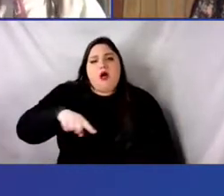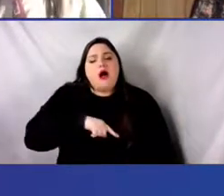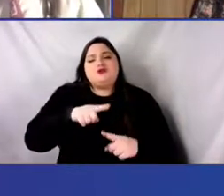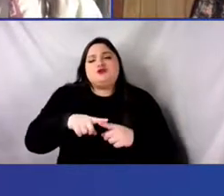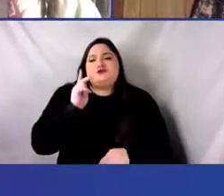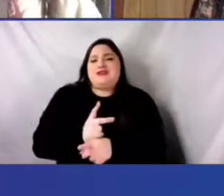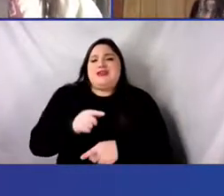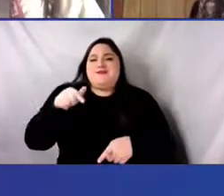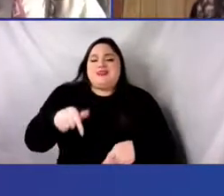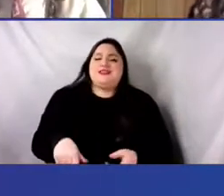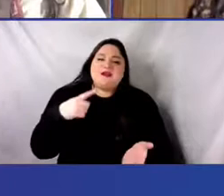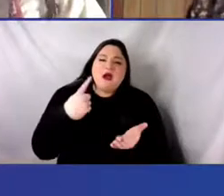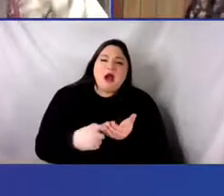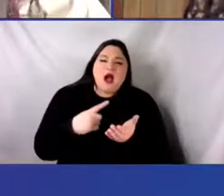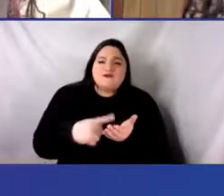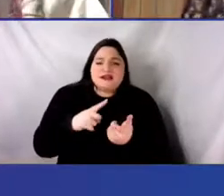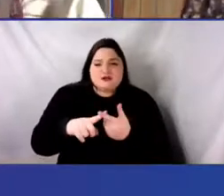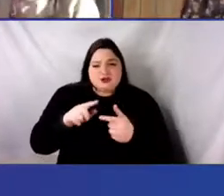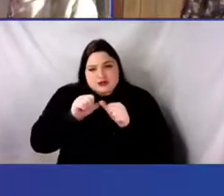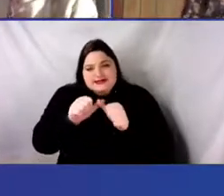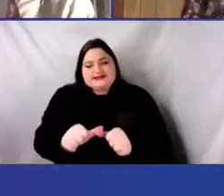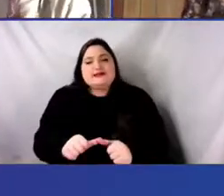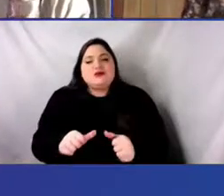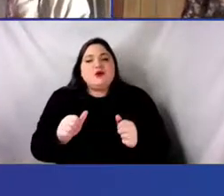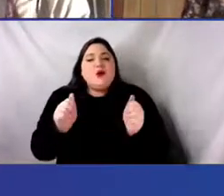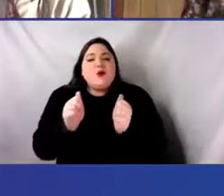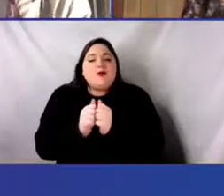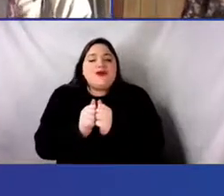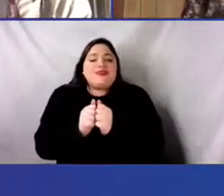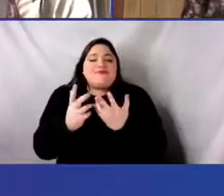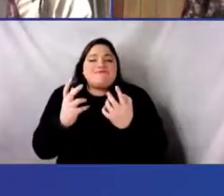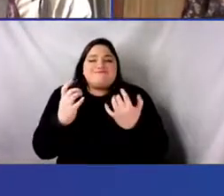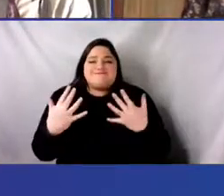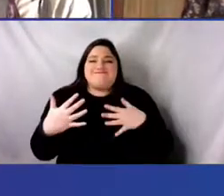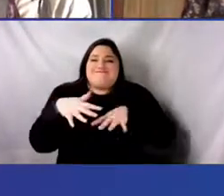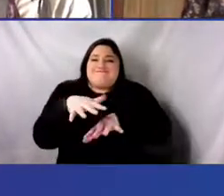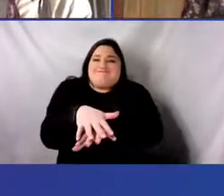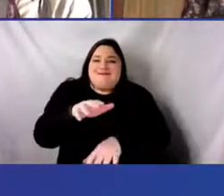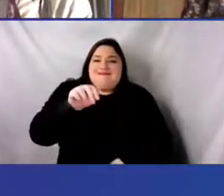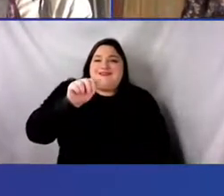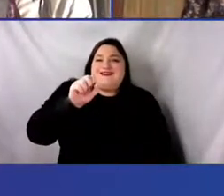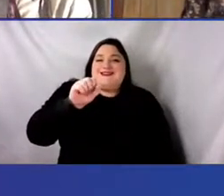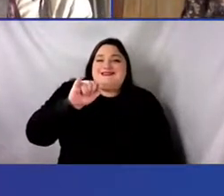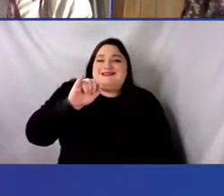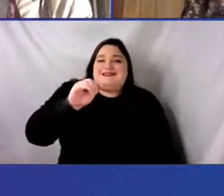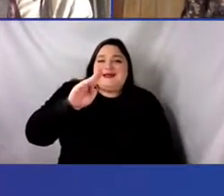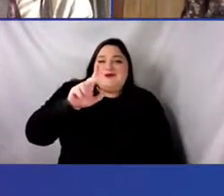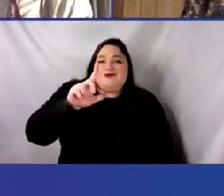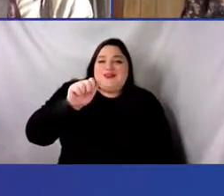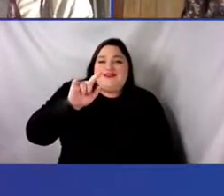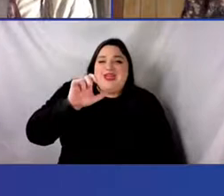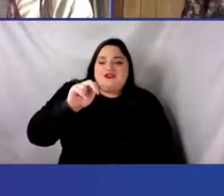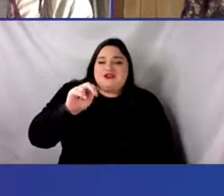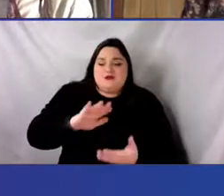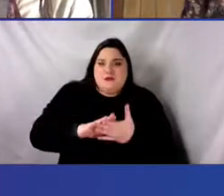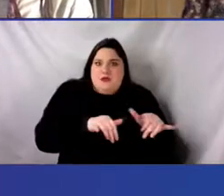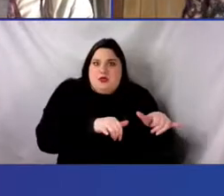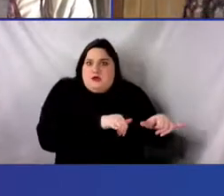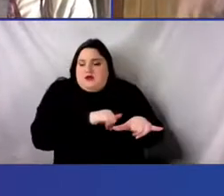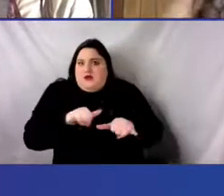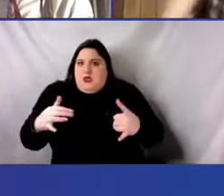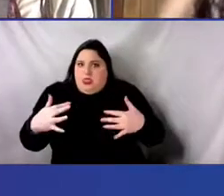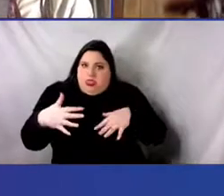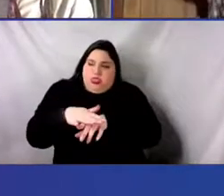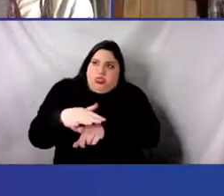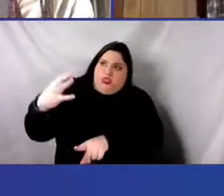assimilation, which I think is a little bit operating right now, like when artists are see economic incentives, whether it's a funding body